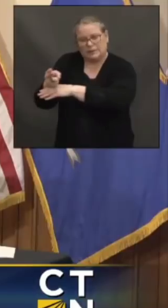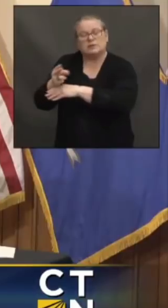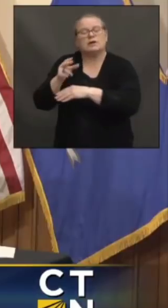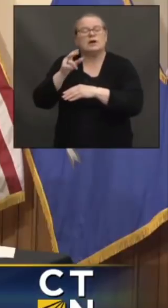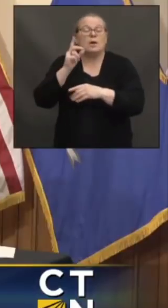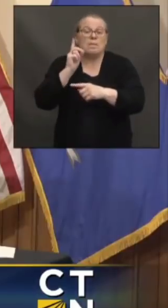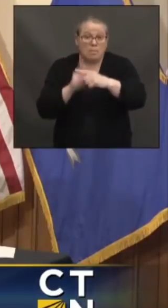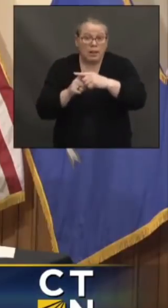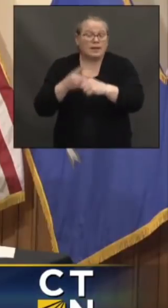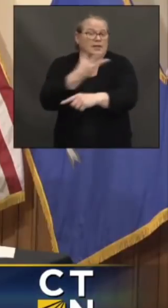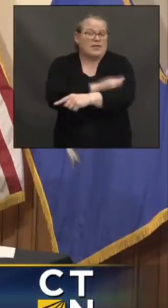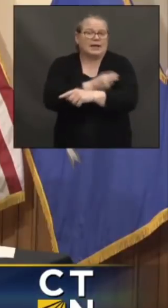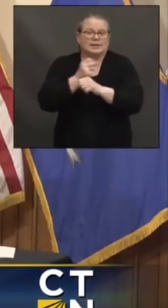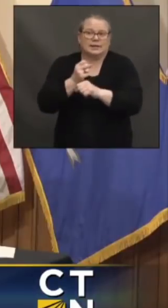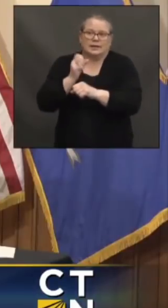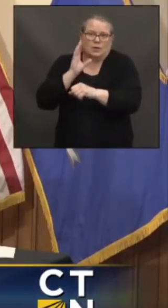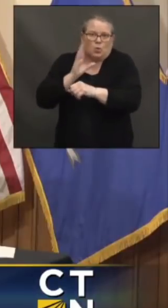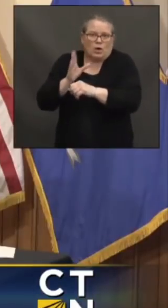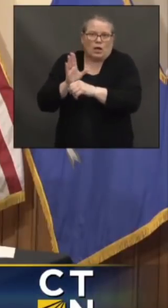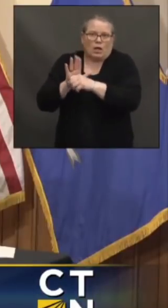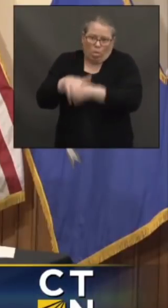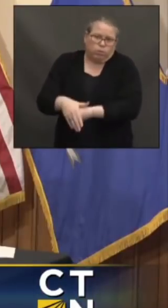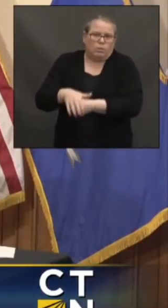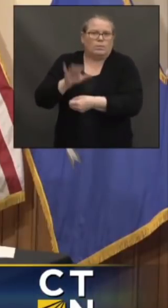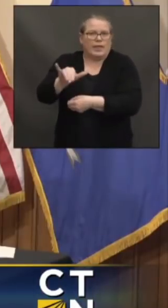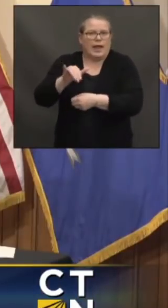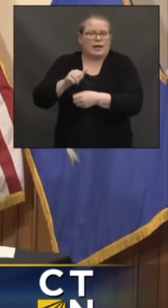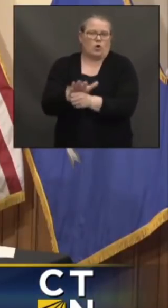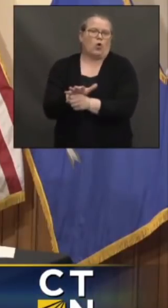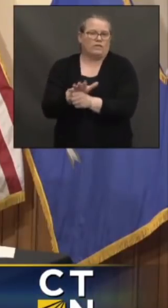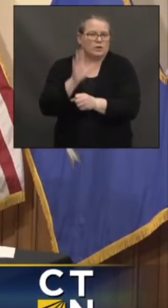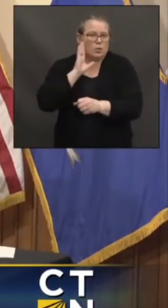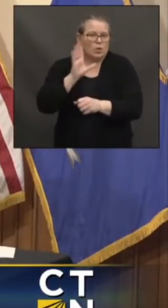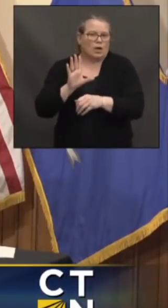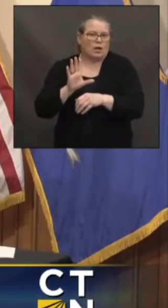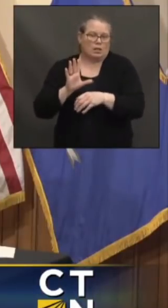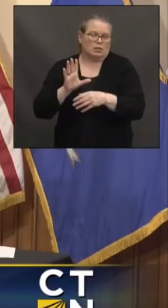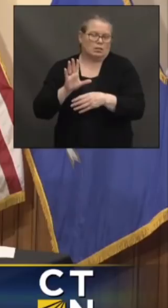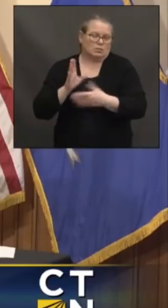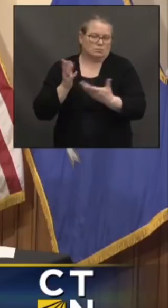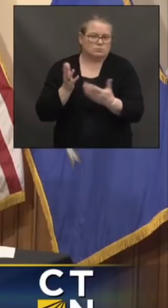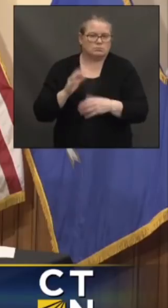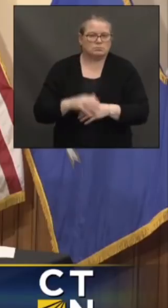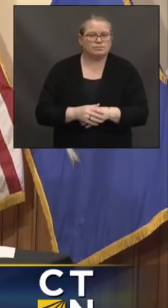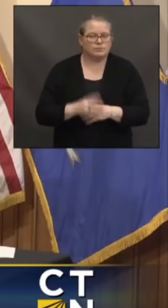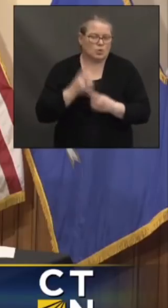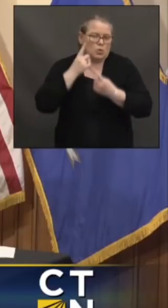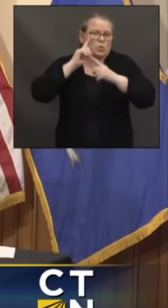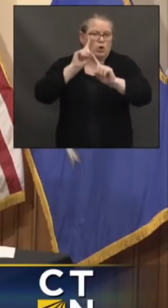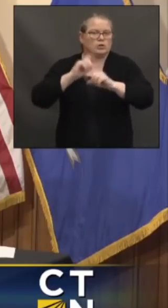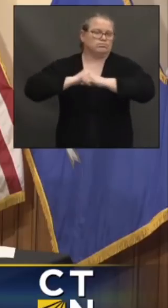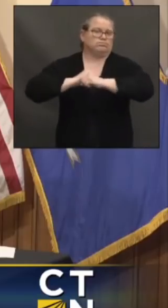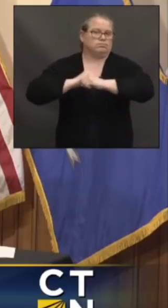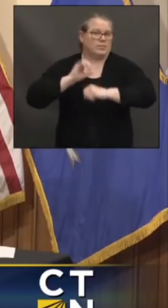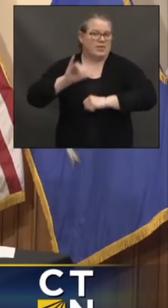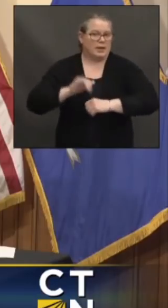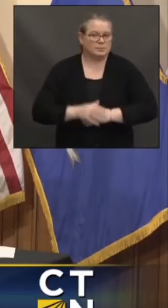Thank you. And an unrelated question, there was, I think somebody might have asked about this, but I kind of want to, I would like to elaborate a little bit.